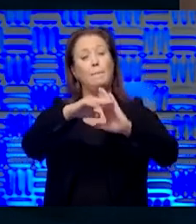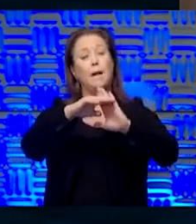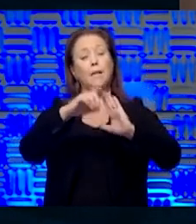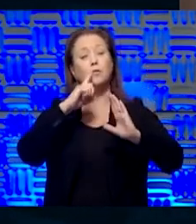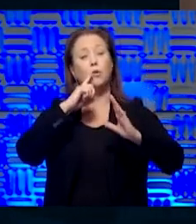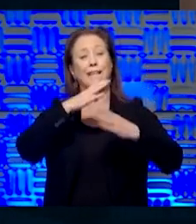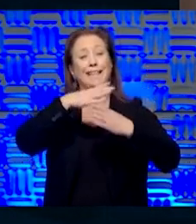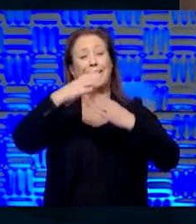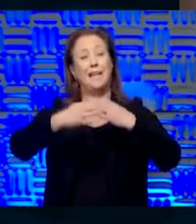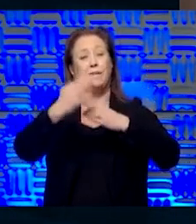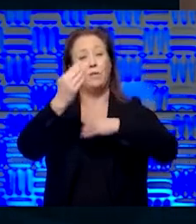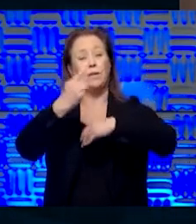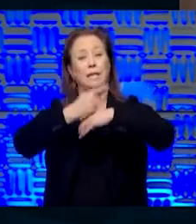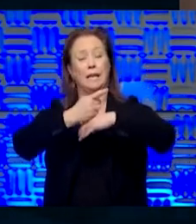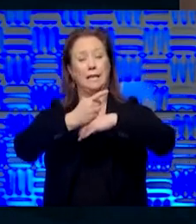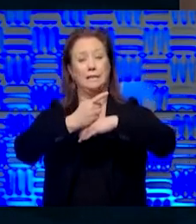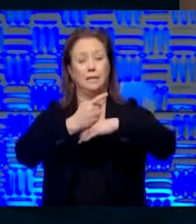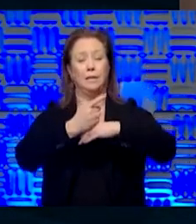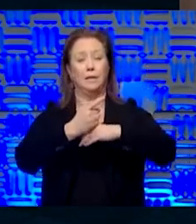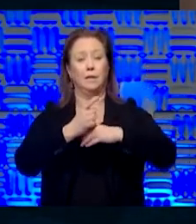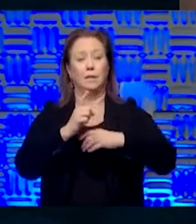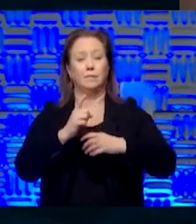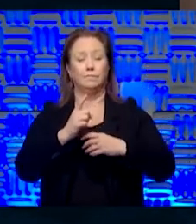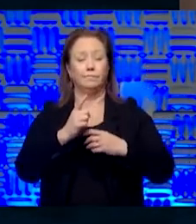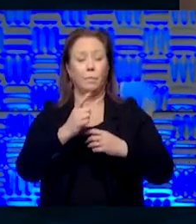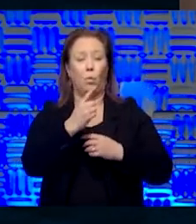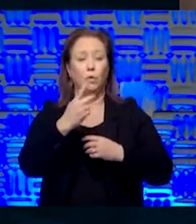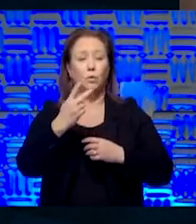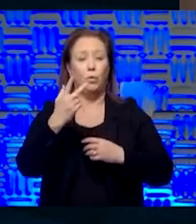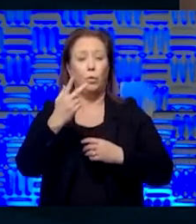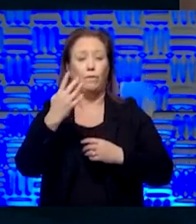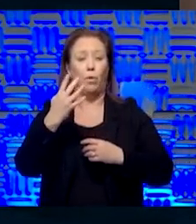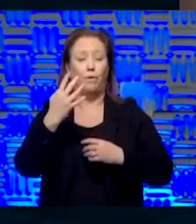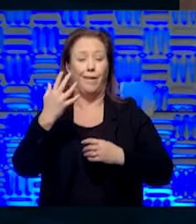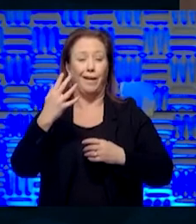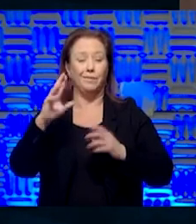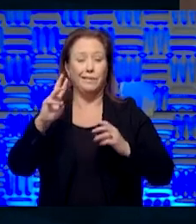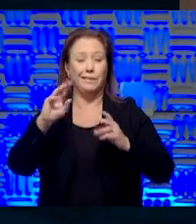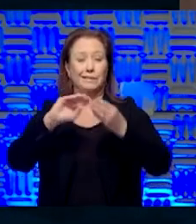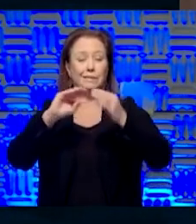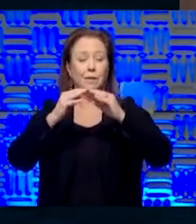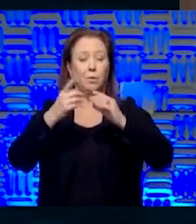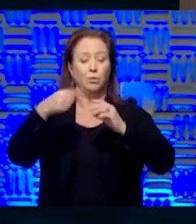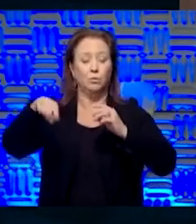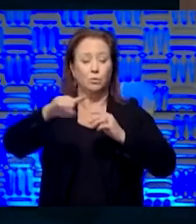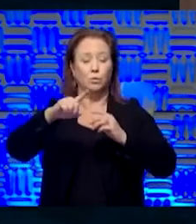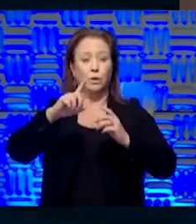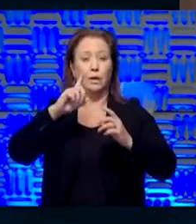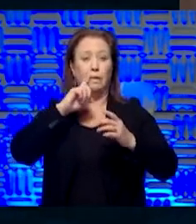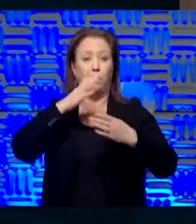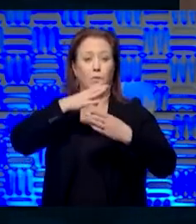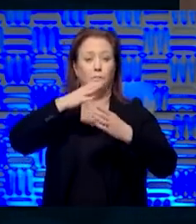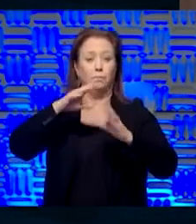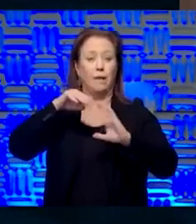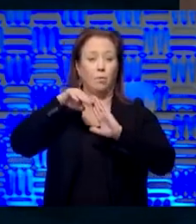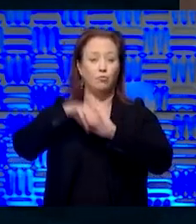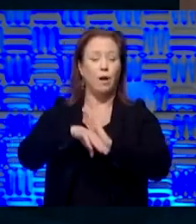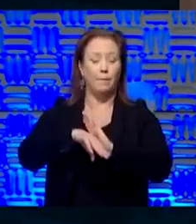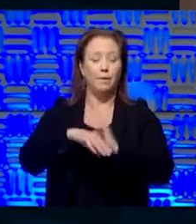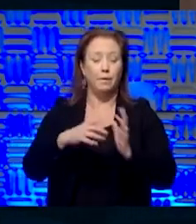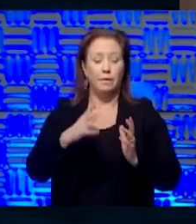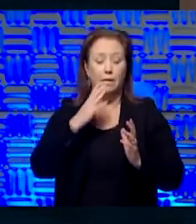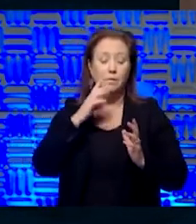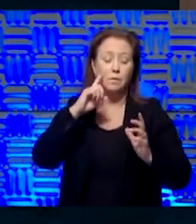us at the end of that, just a single digit numbers of new cases per day. Um, that would, it's, that's a lot of an optimistic view of it, but hopefully that's what will prevail.